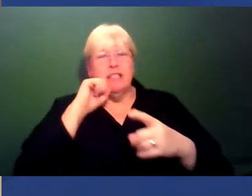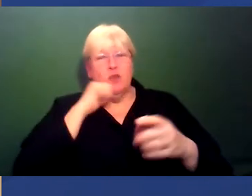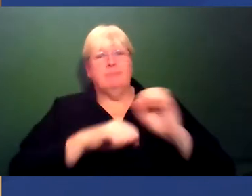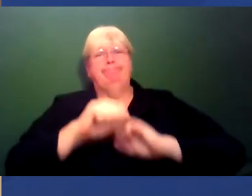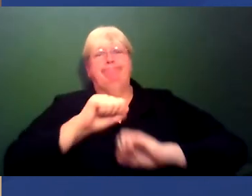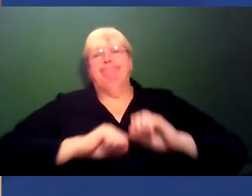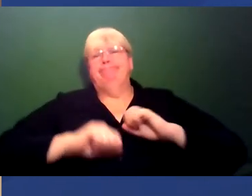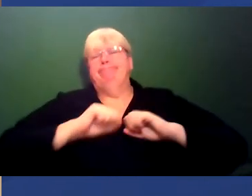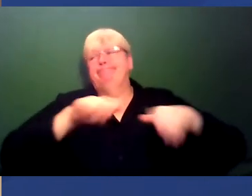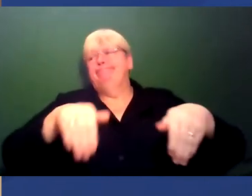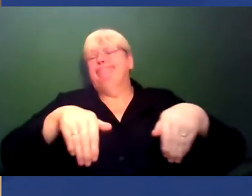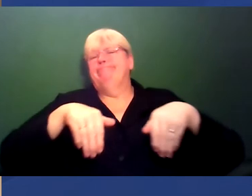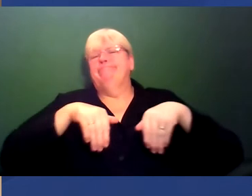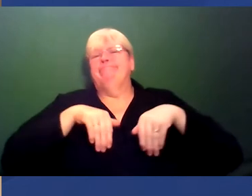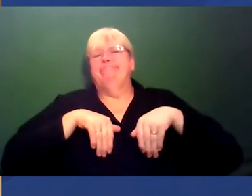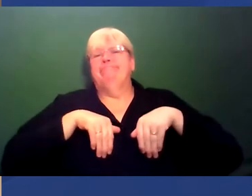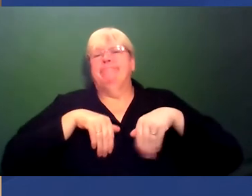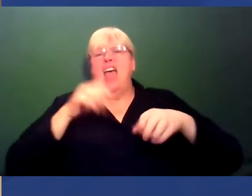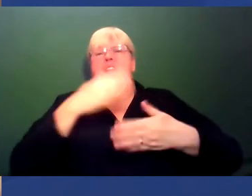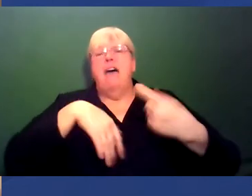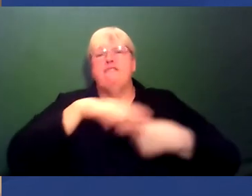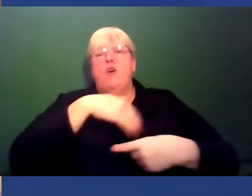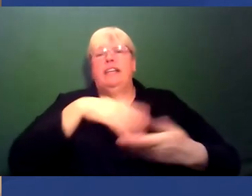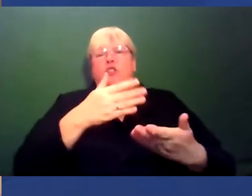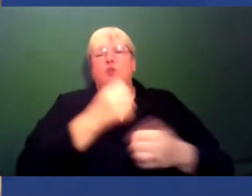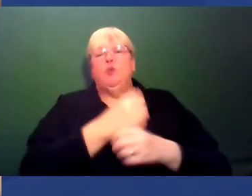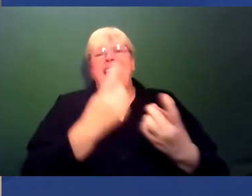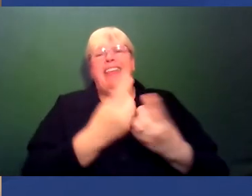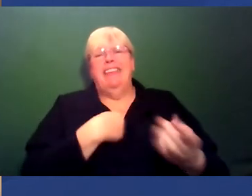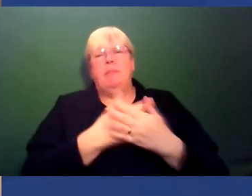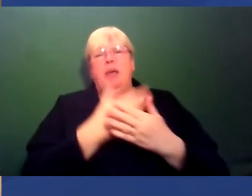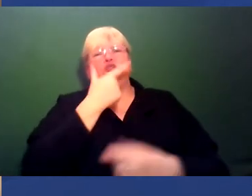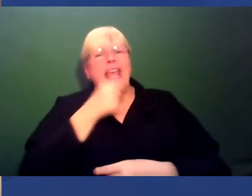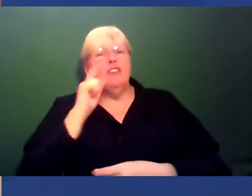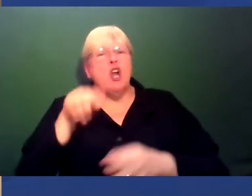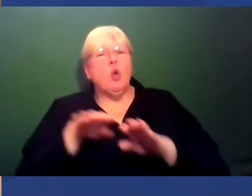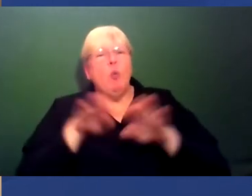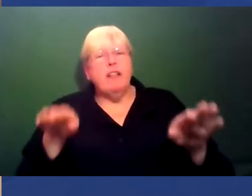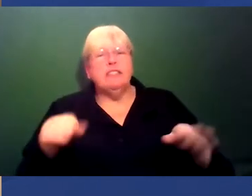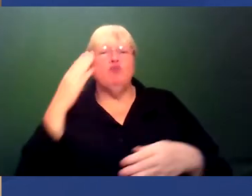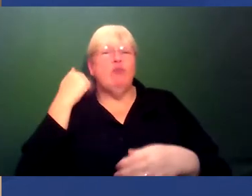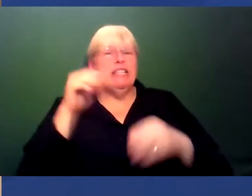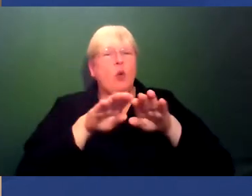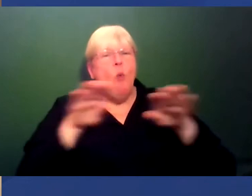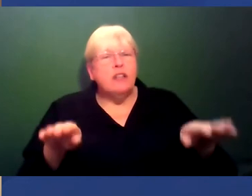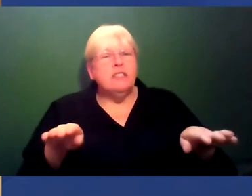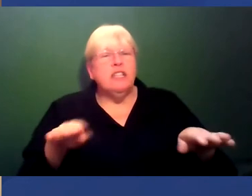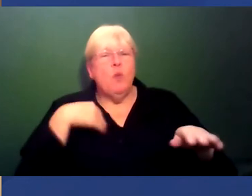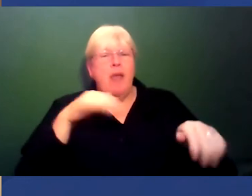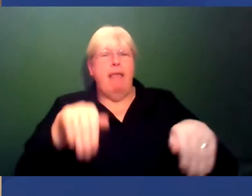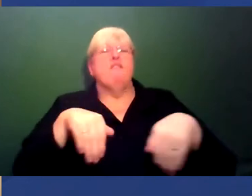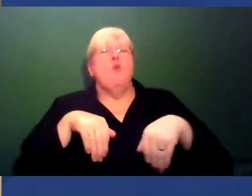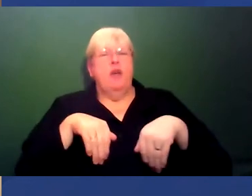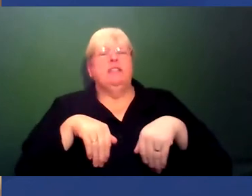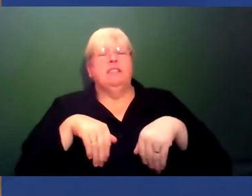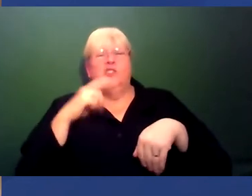anything around gender equality or anything around race equality, you know, they'll